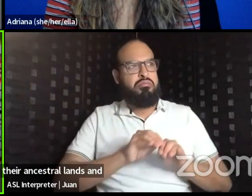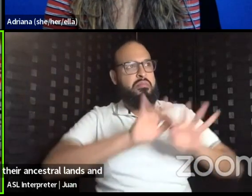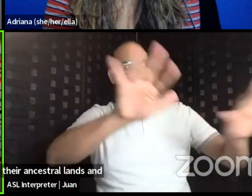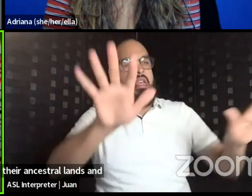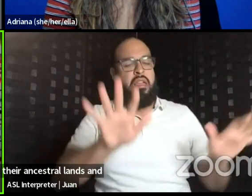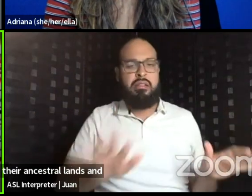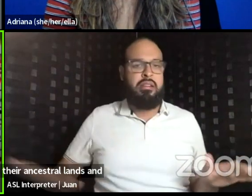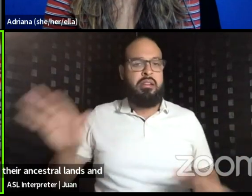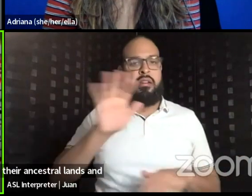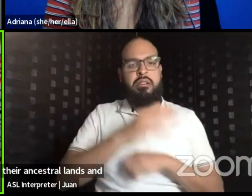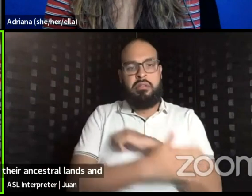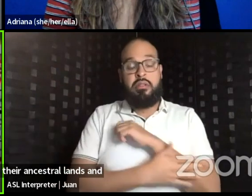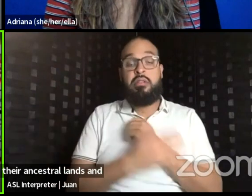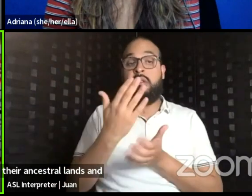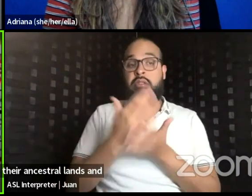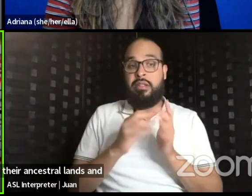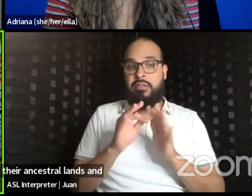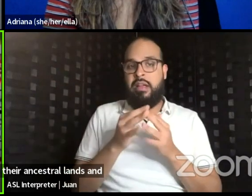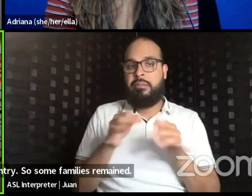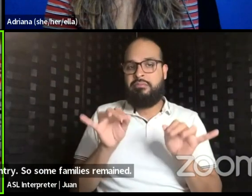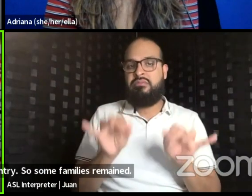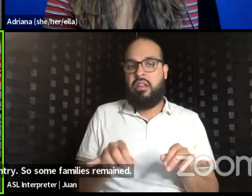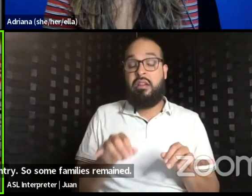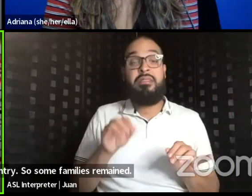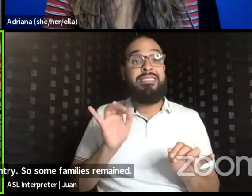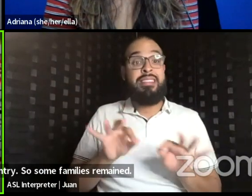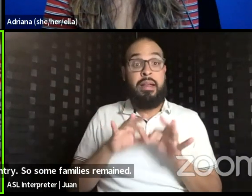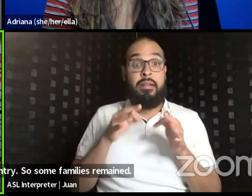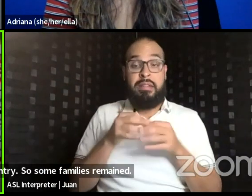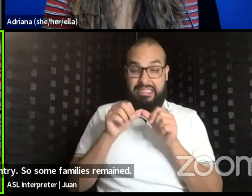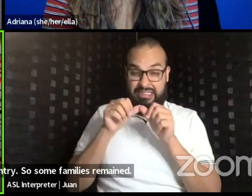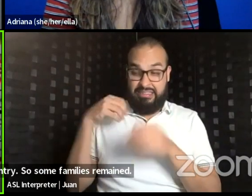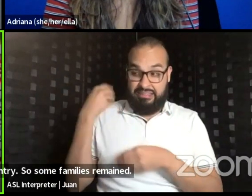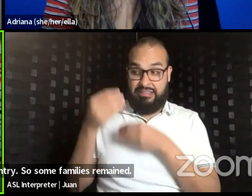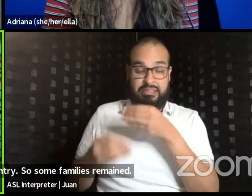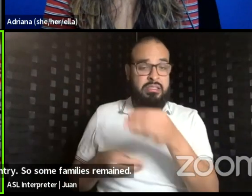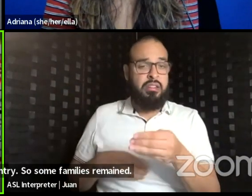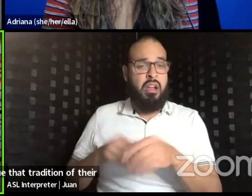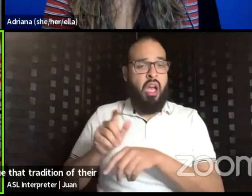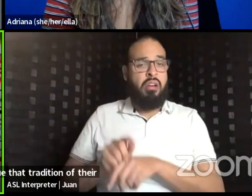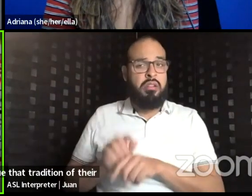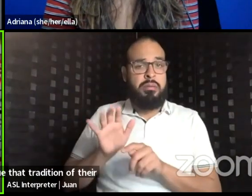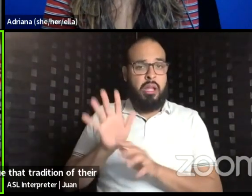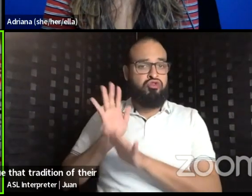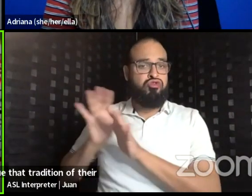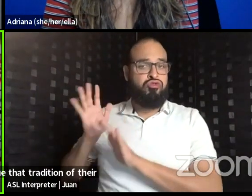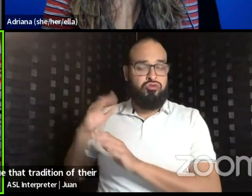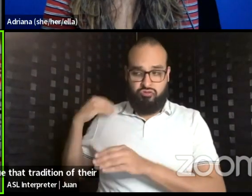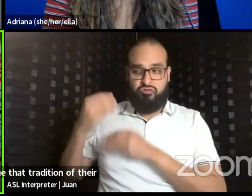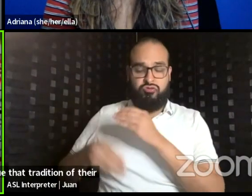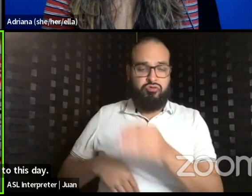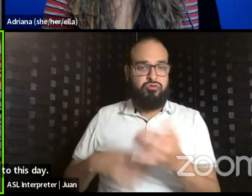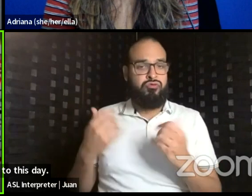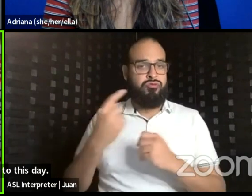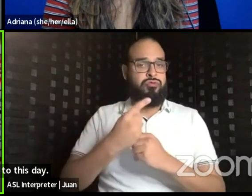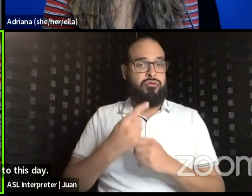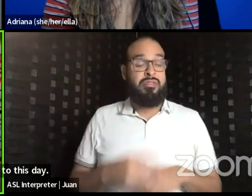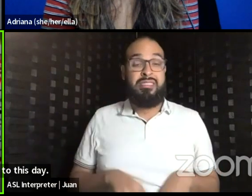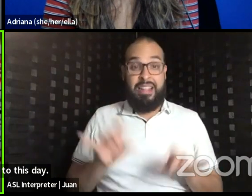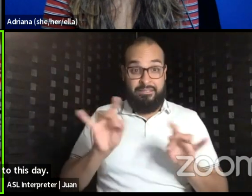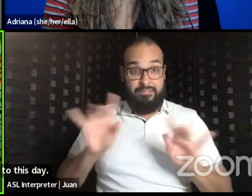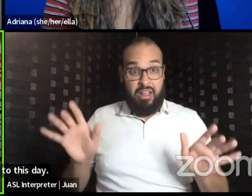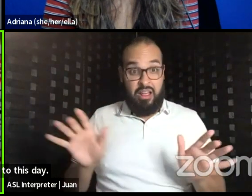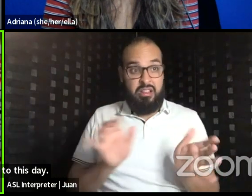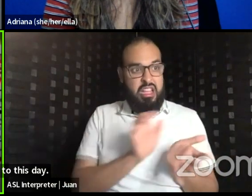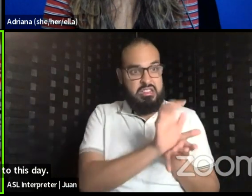though some families remained. These families continue the traditions of their ancestors to this day. The violence that removed the Lenape from